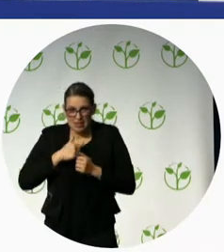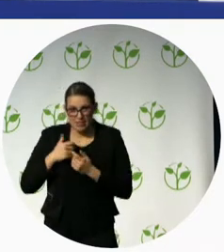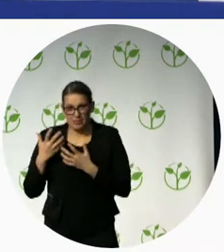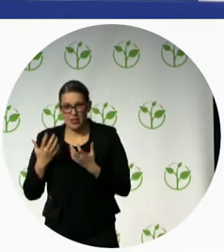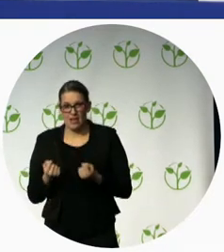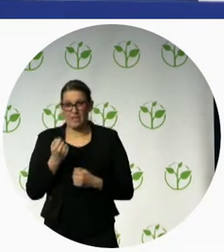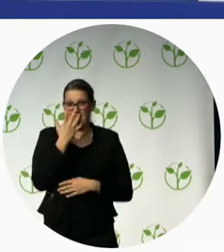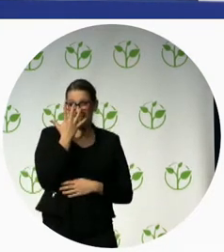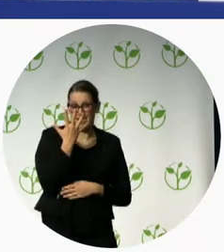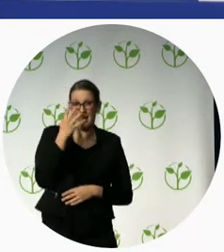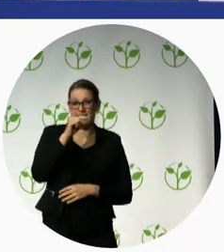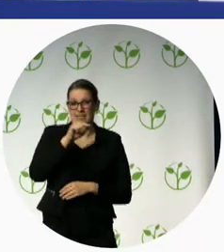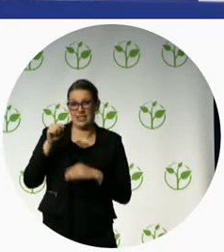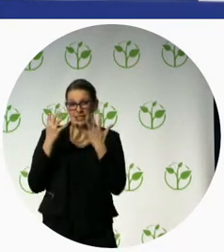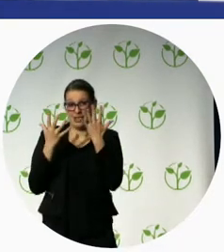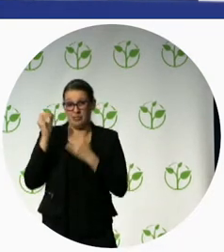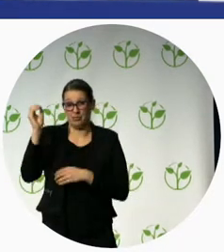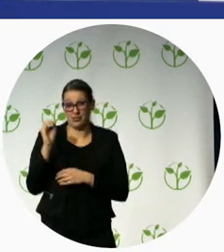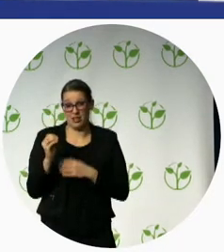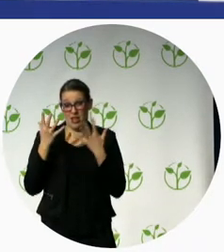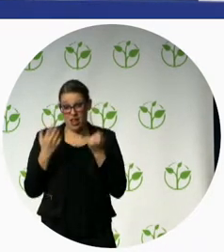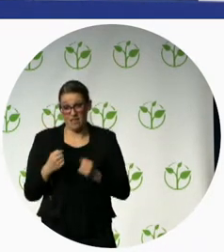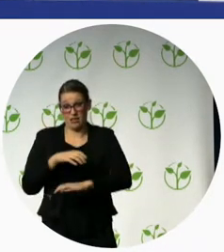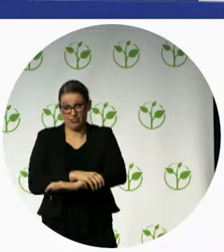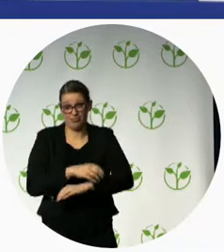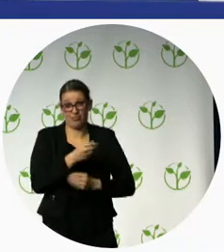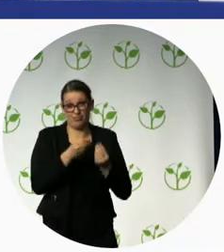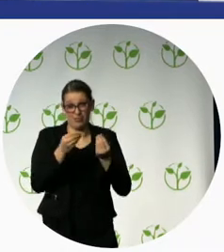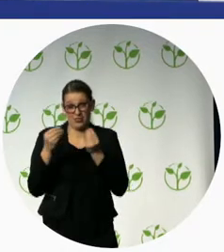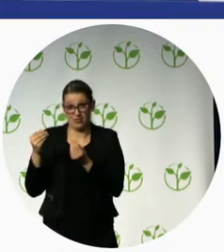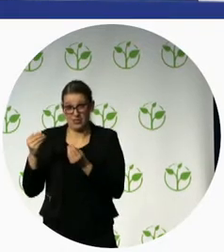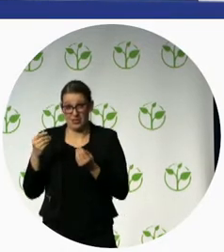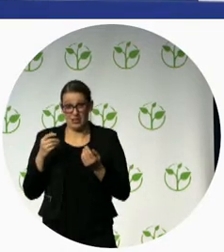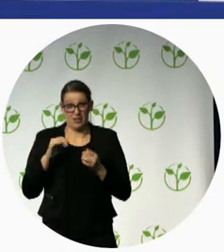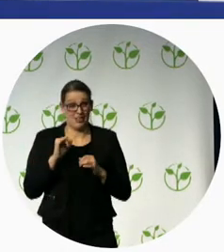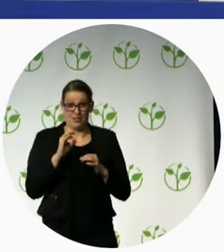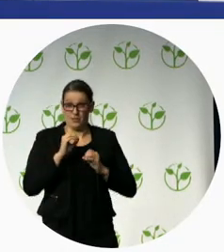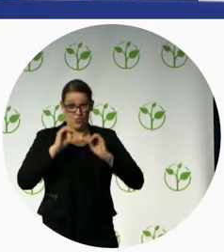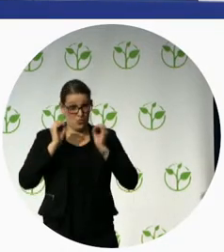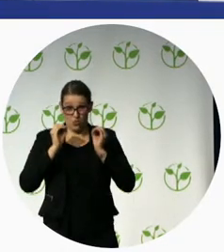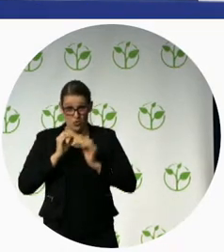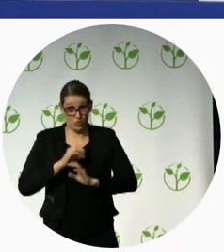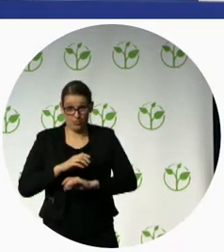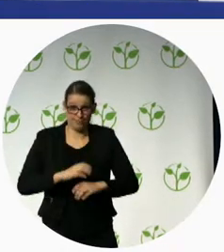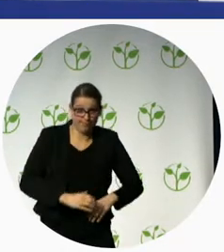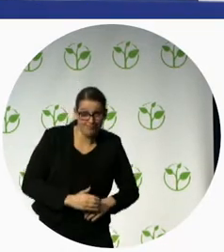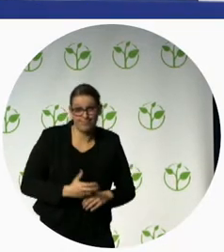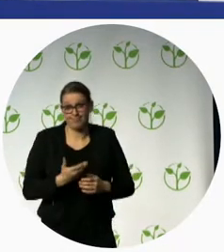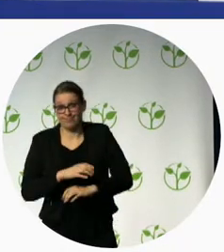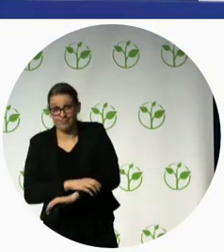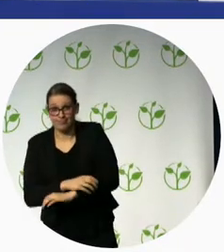they are stripped of basic rights like access to health education employment participation in the community